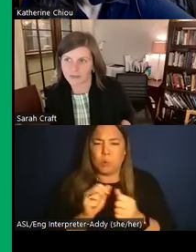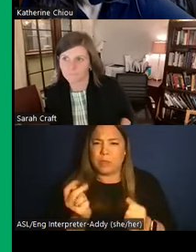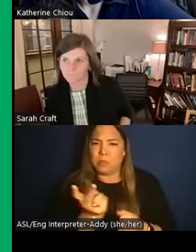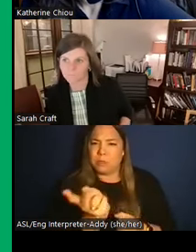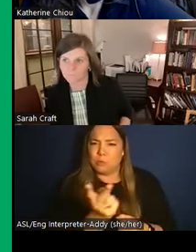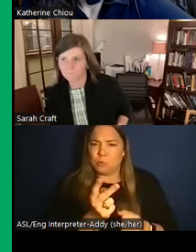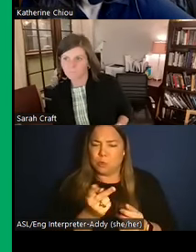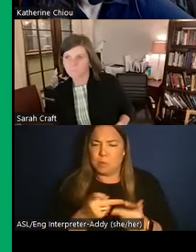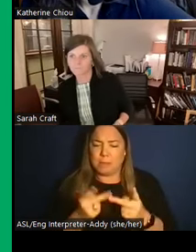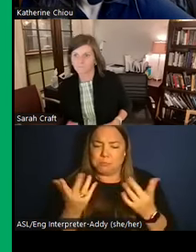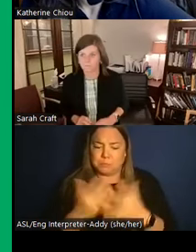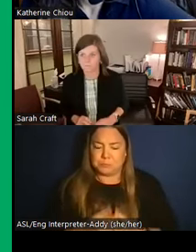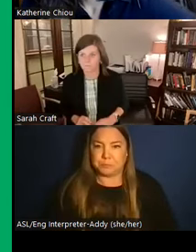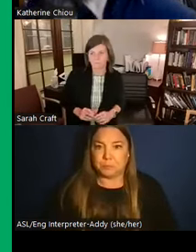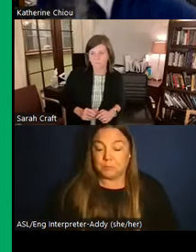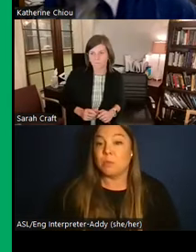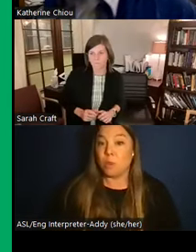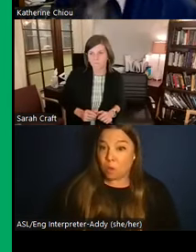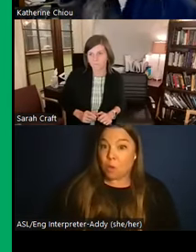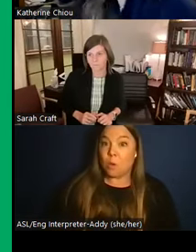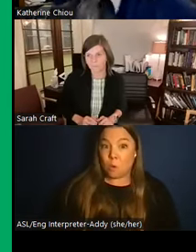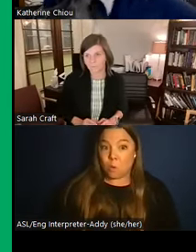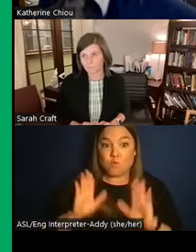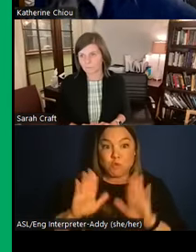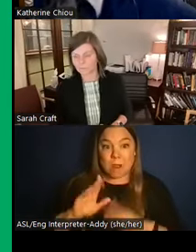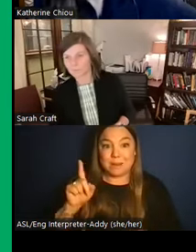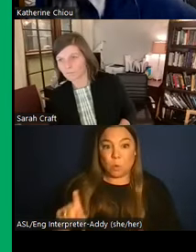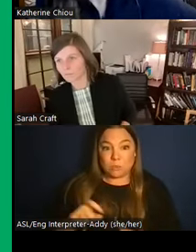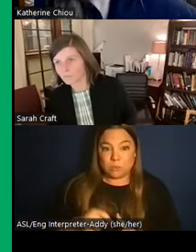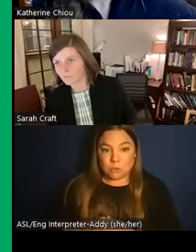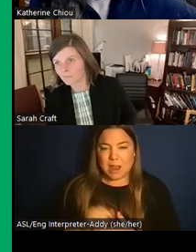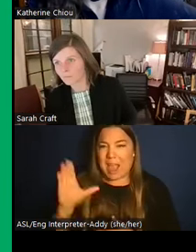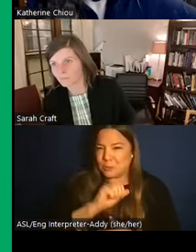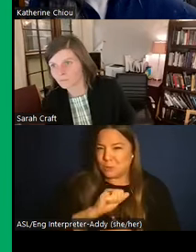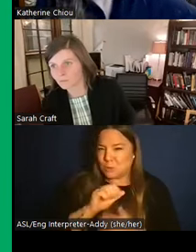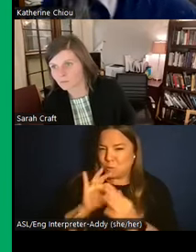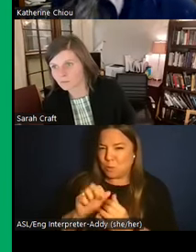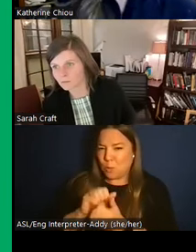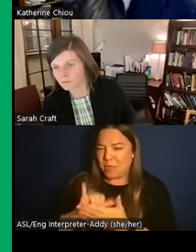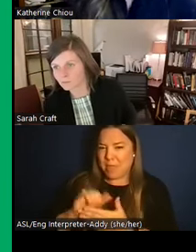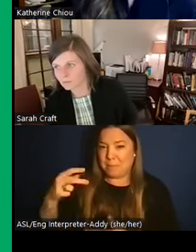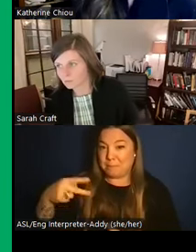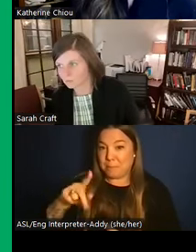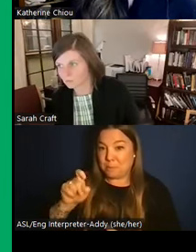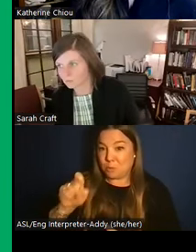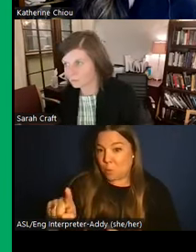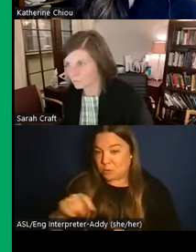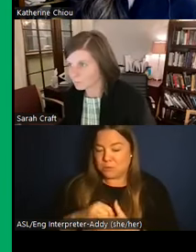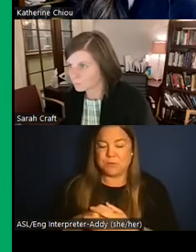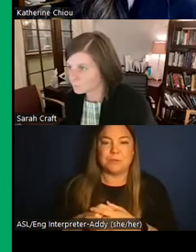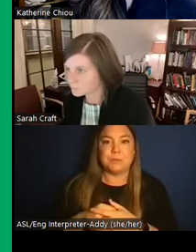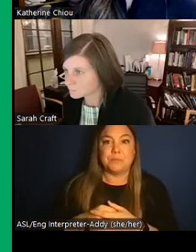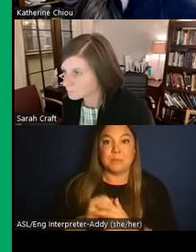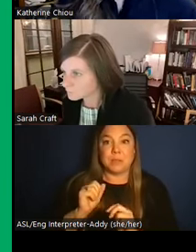into that? Yeah. Okay. So that's a great question. So I'm assuming by the chili question, it's referring to like, are they entering these sites